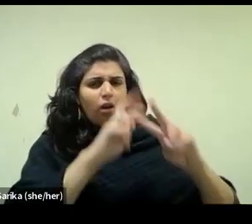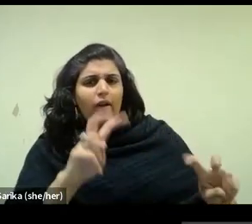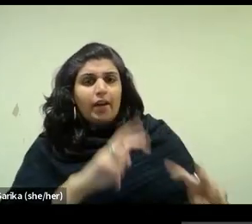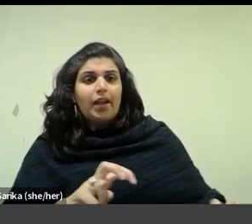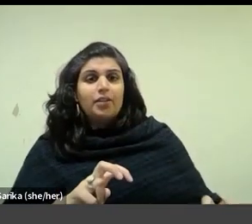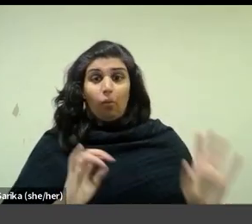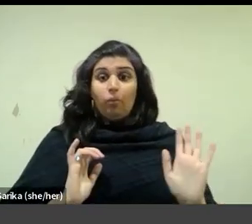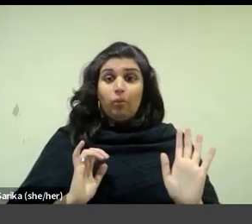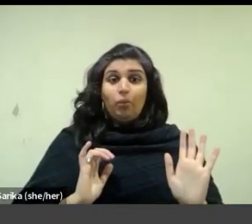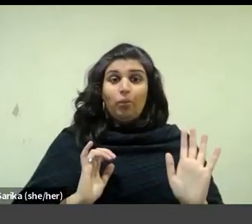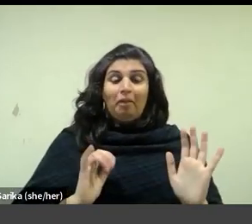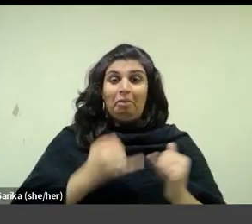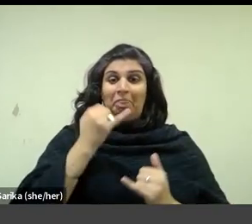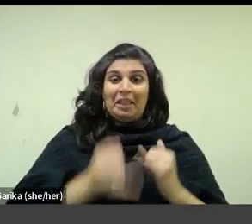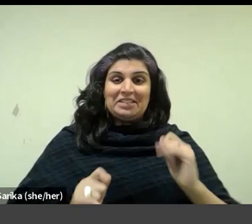Finally,